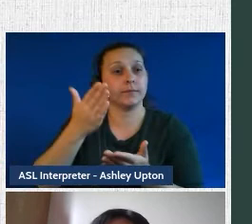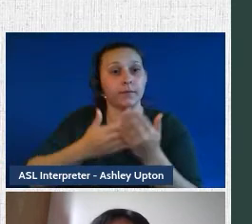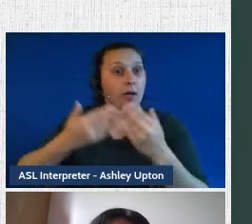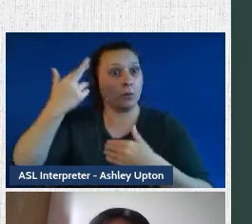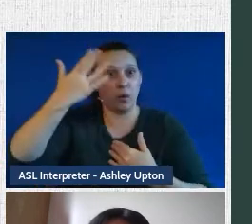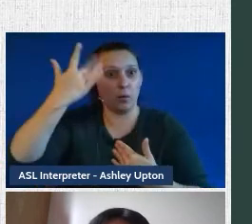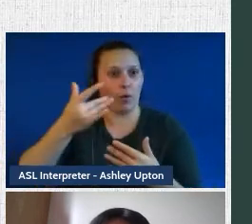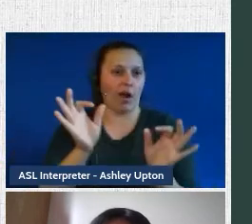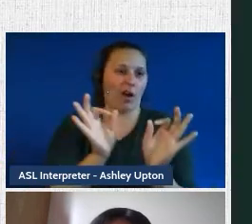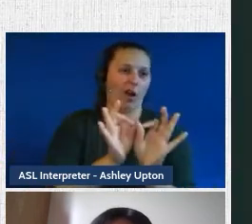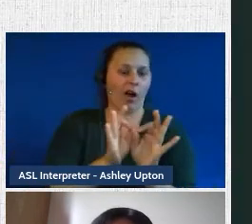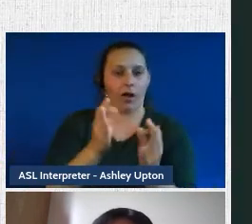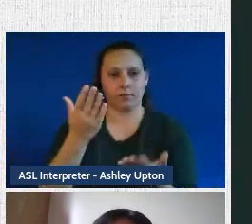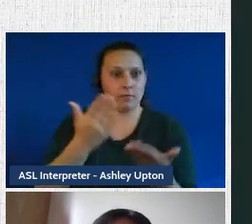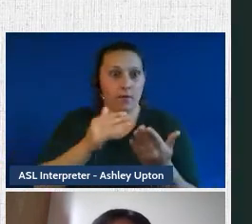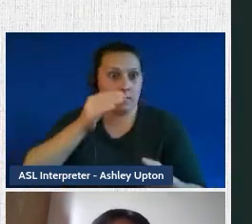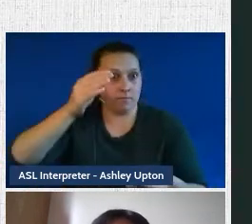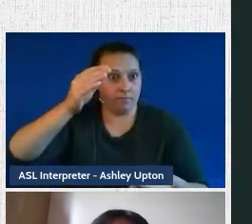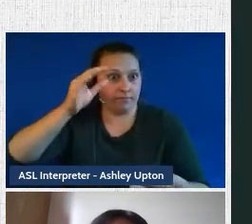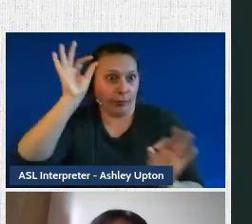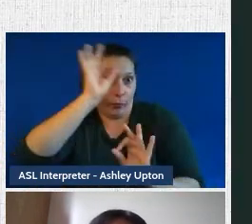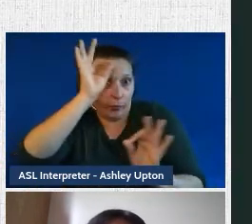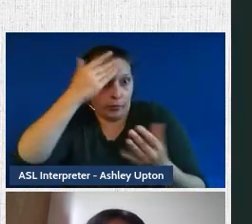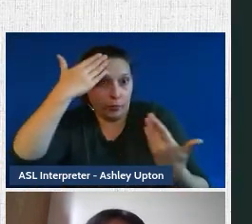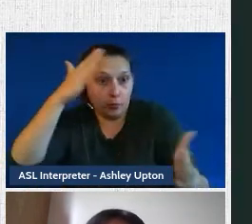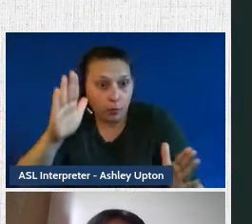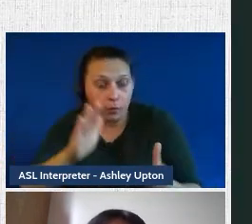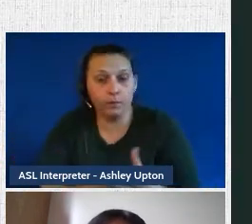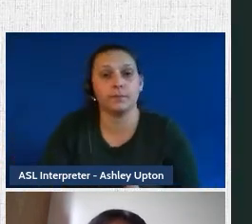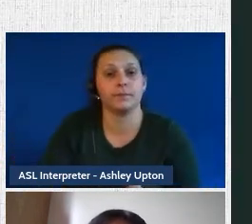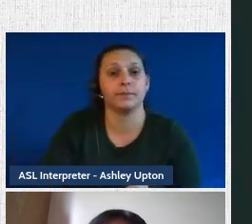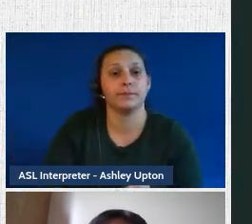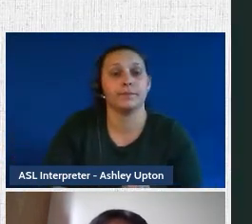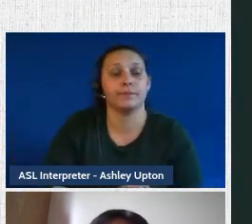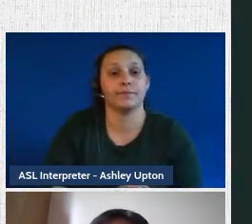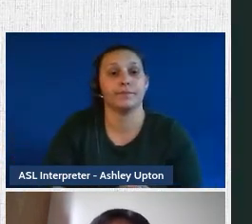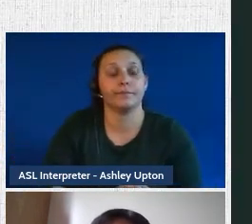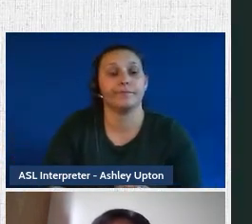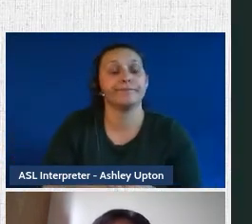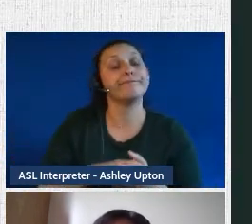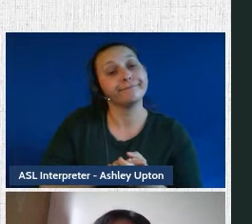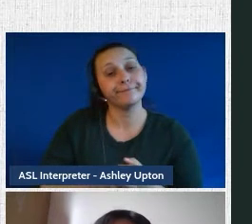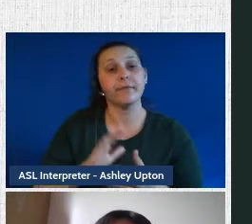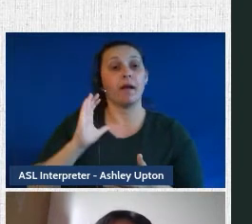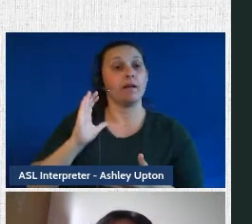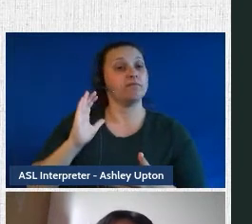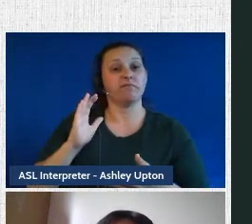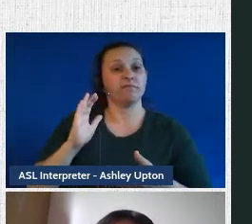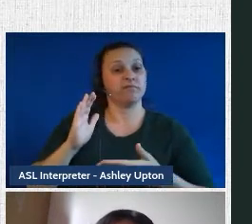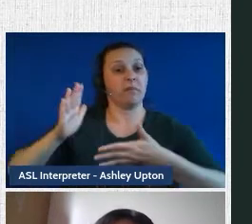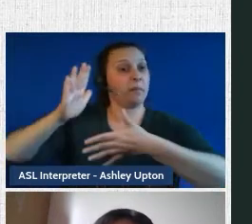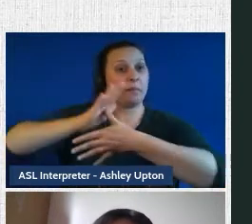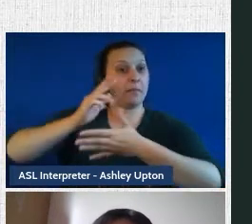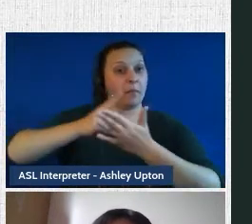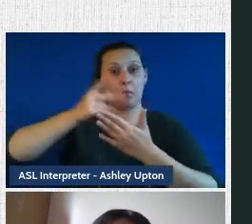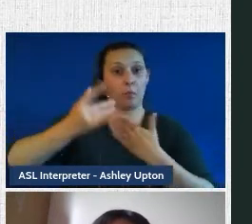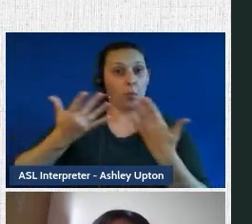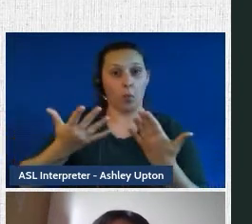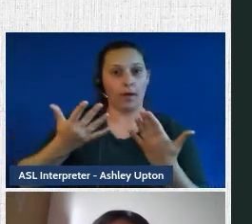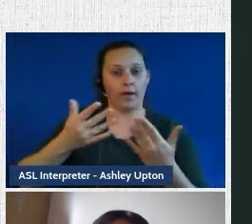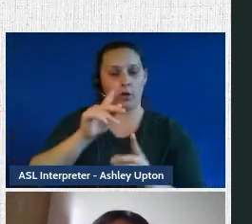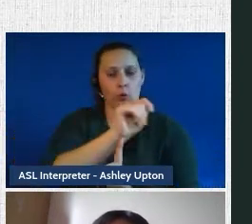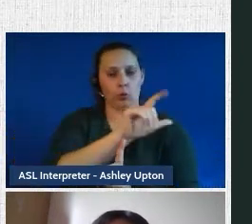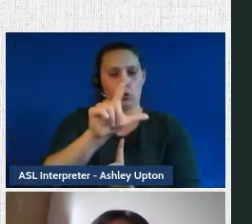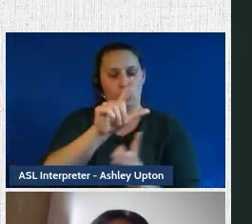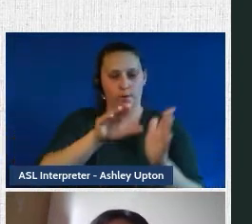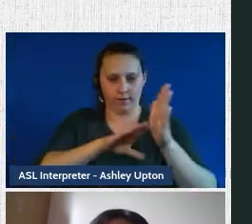just basic lack of knowledge. So our main project with this project is to develop a deep learning tool that will